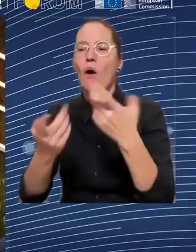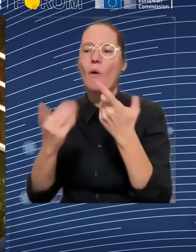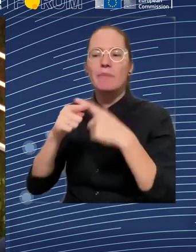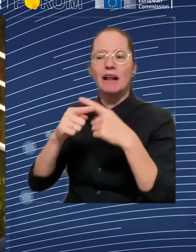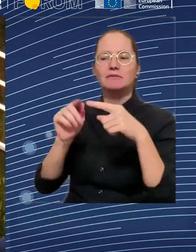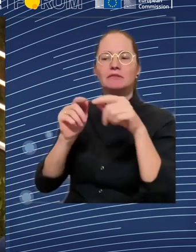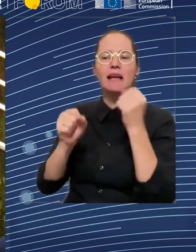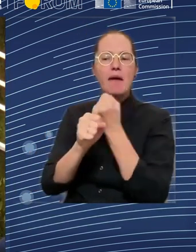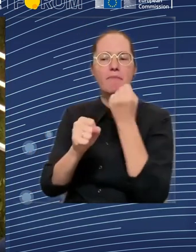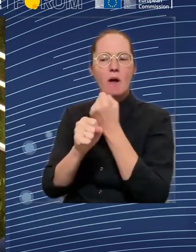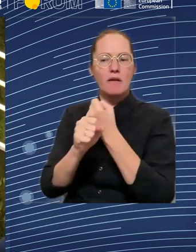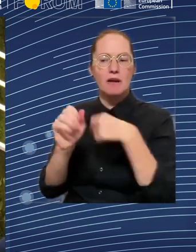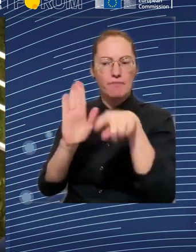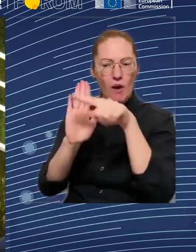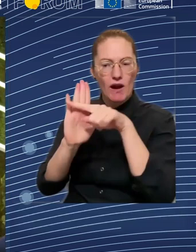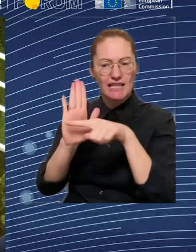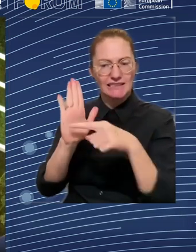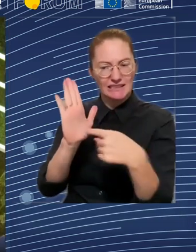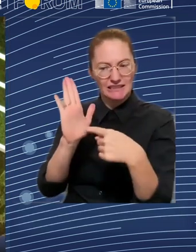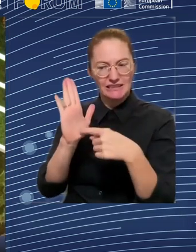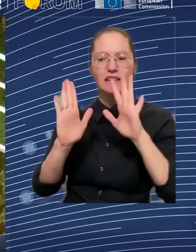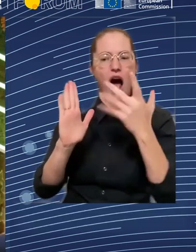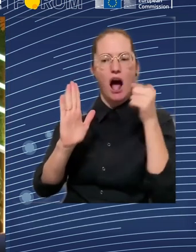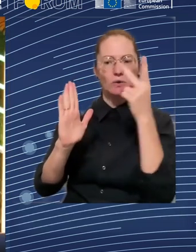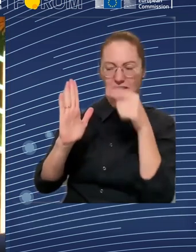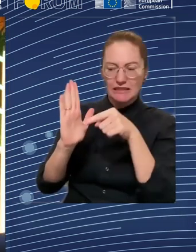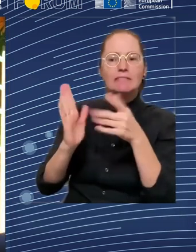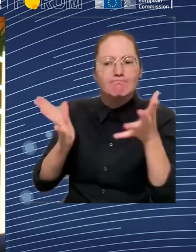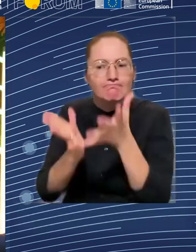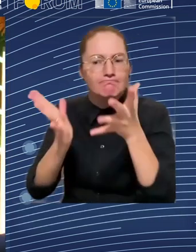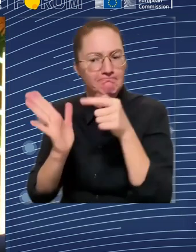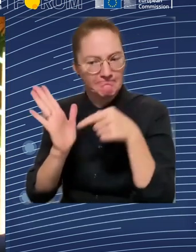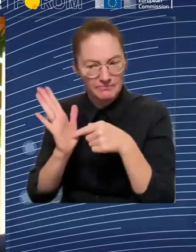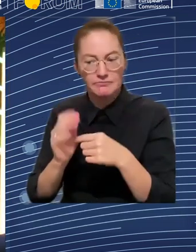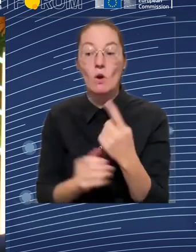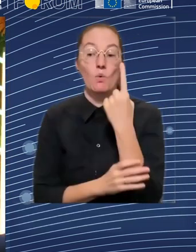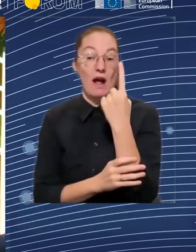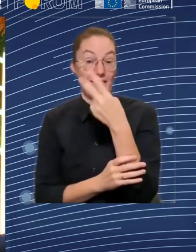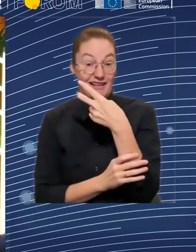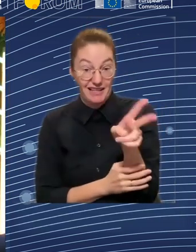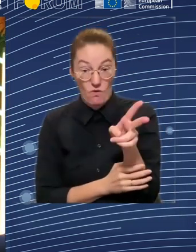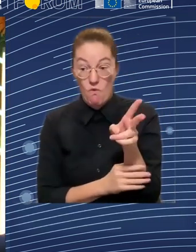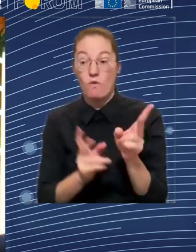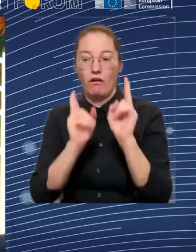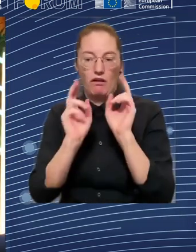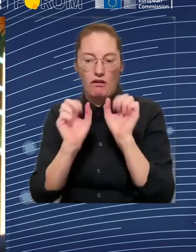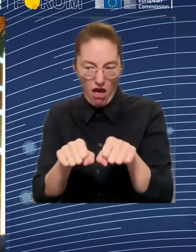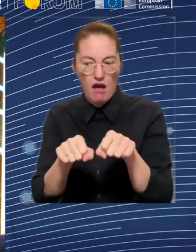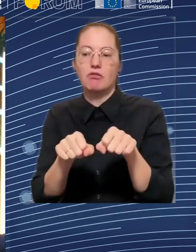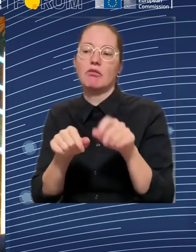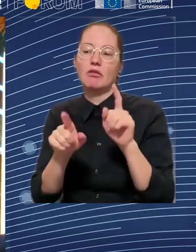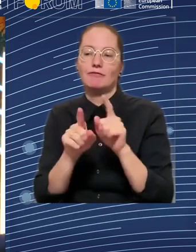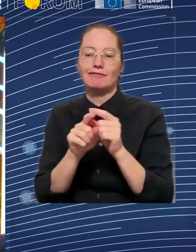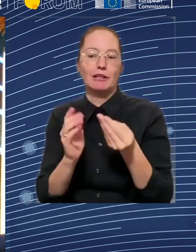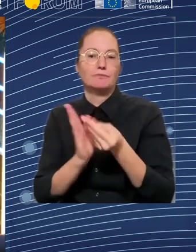kinds of crises and shocks, there is, of course, an immediate reaction that we need to spend money to sort of